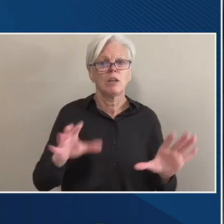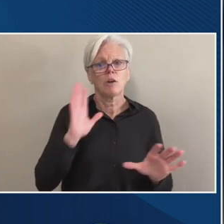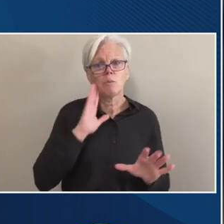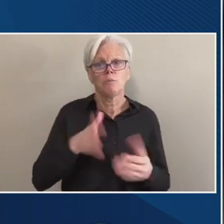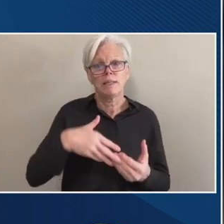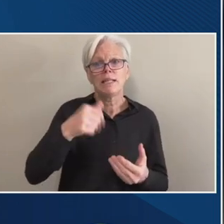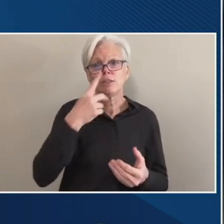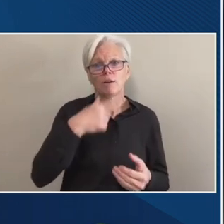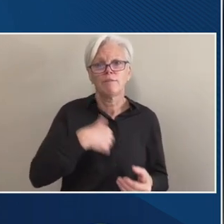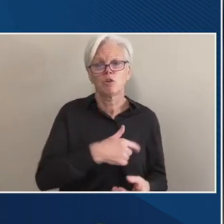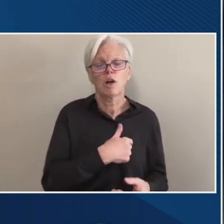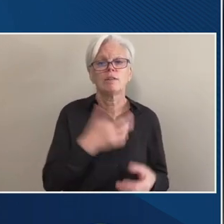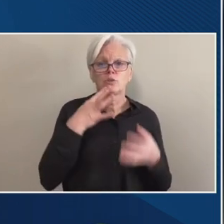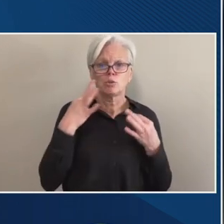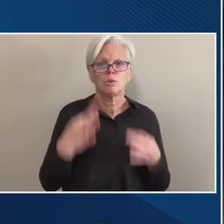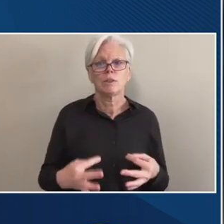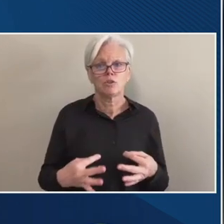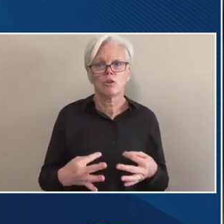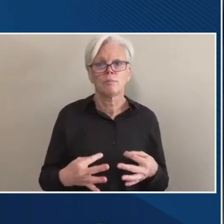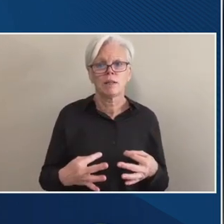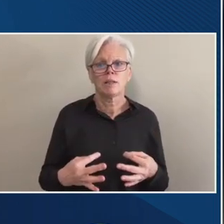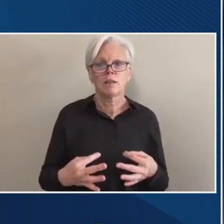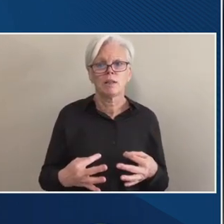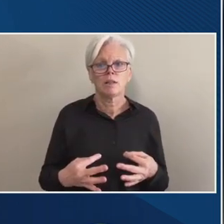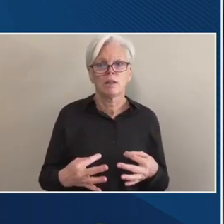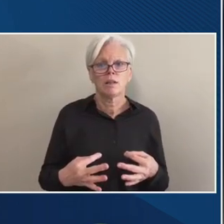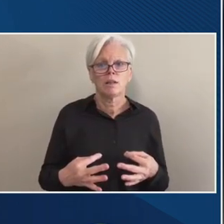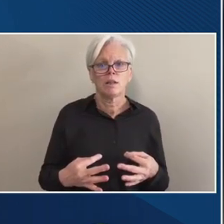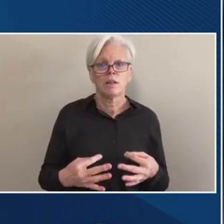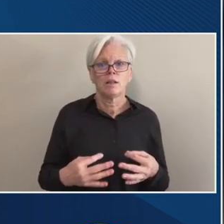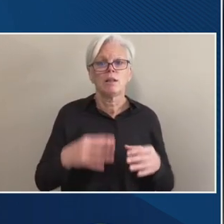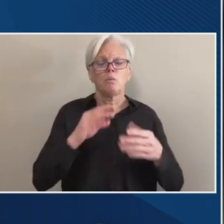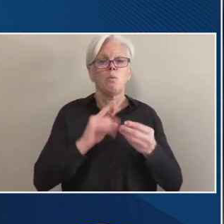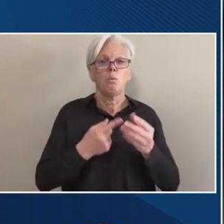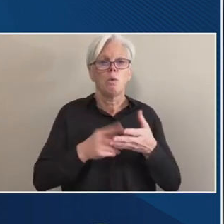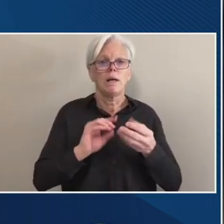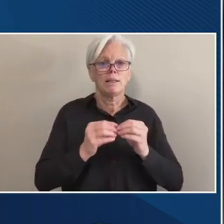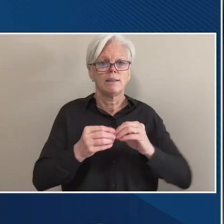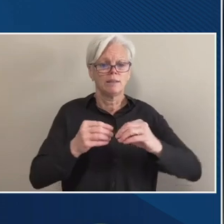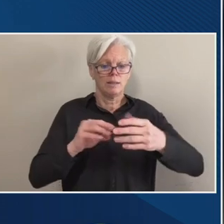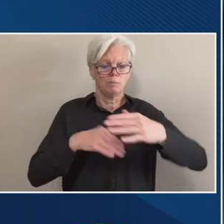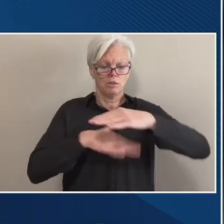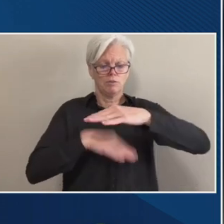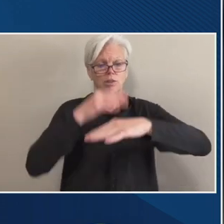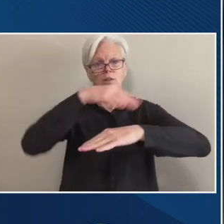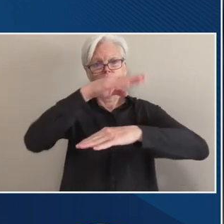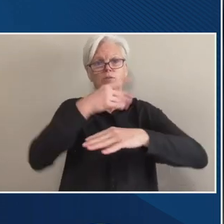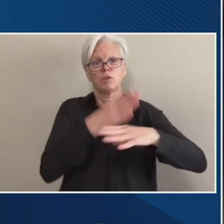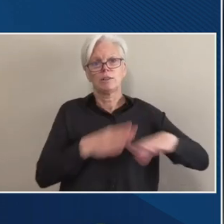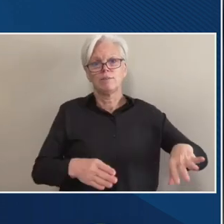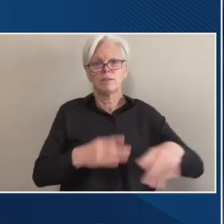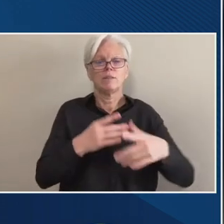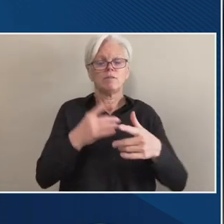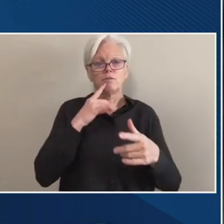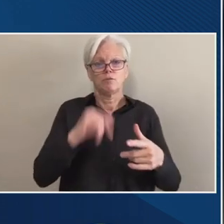for us to determine the numerator and the denominator for this particular item. So thank you for this.